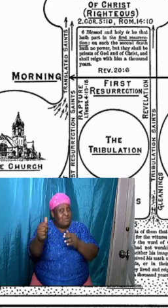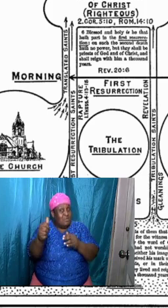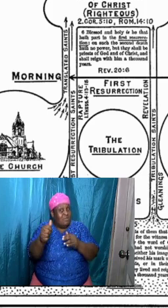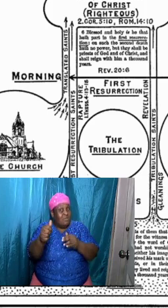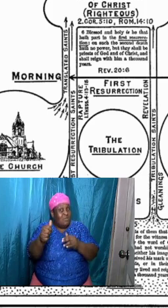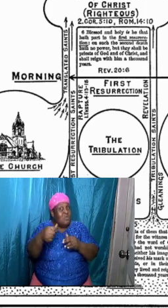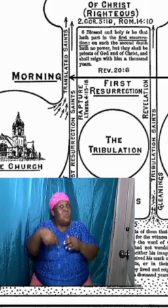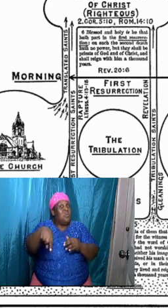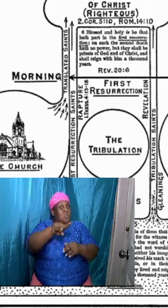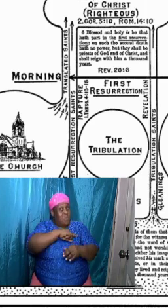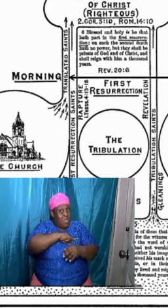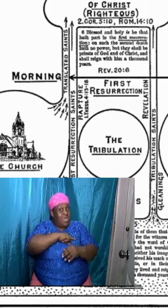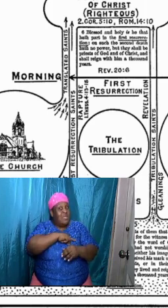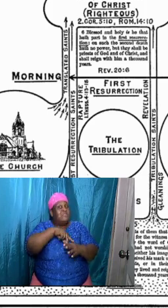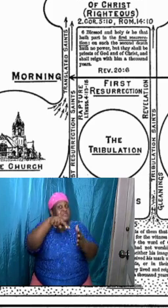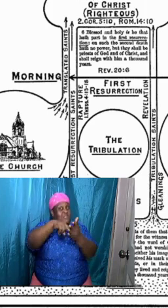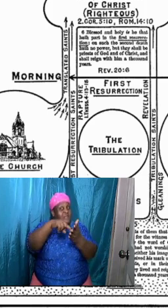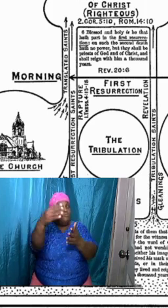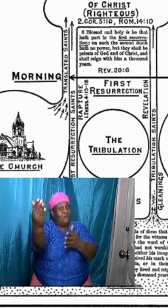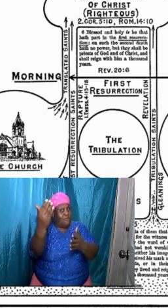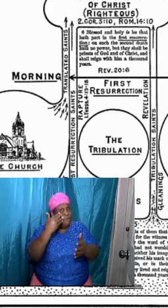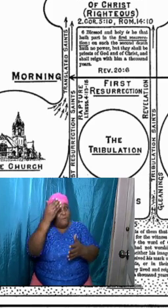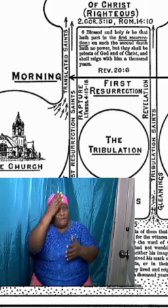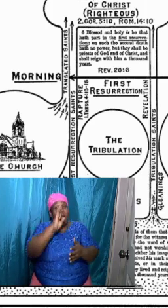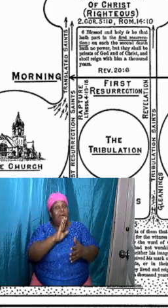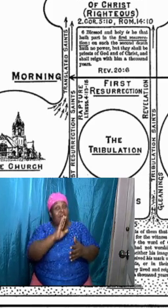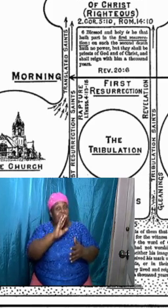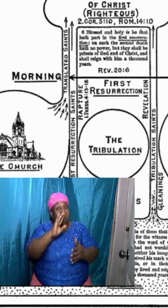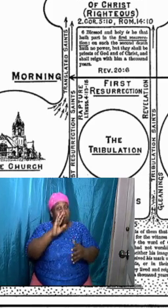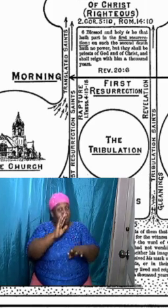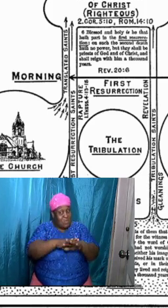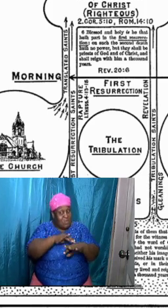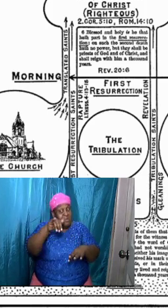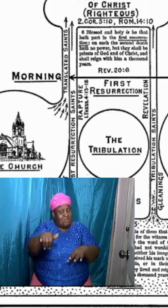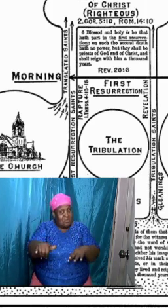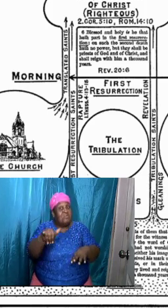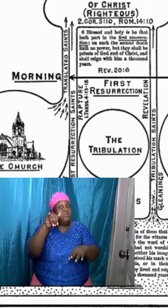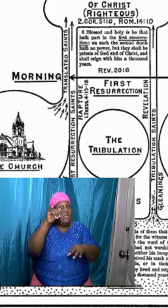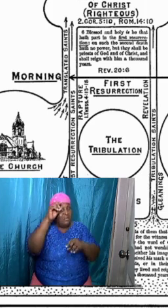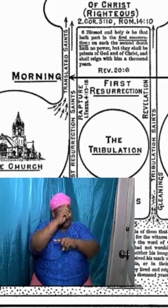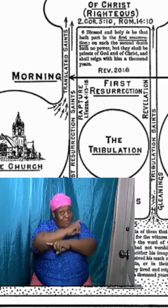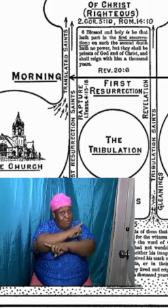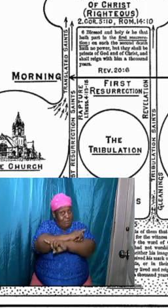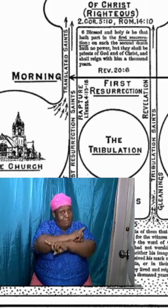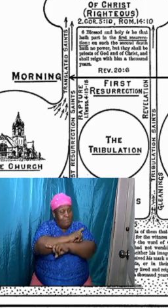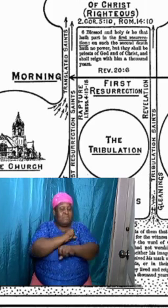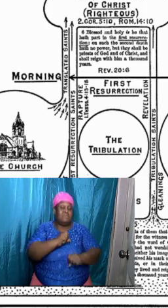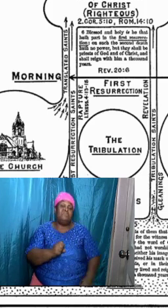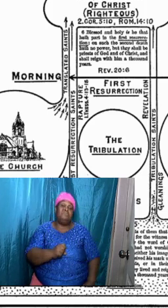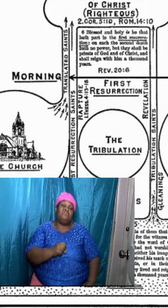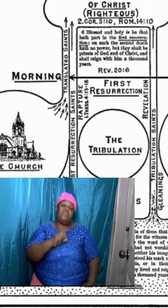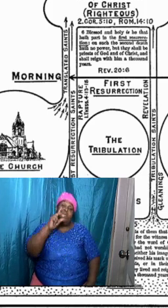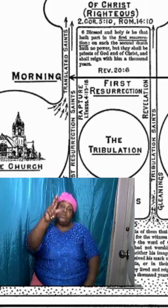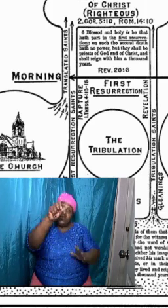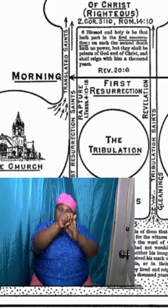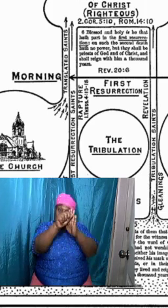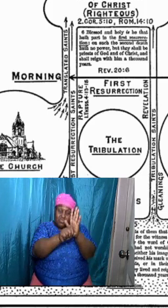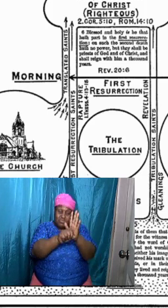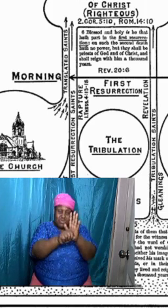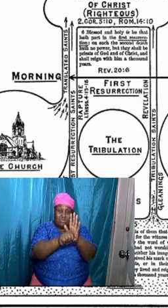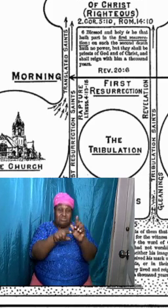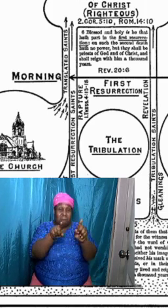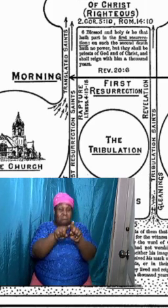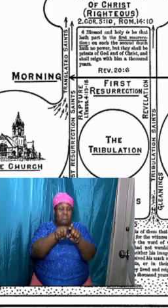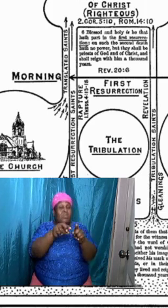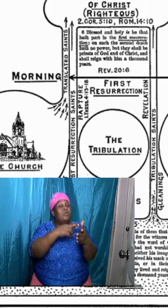God on that particular day. Now there are two scriptures that I quickly will read for us. As we